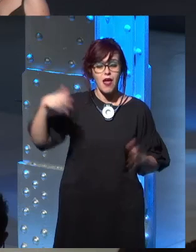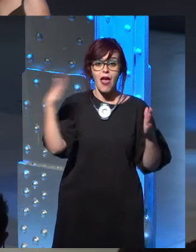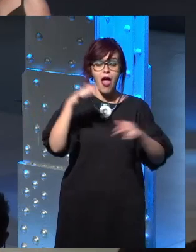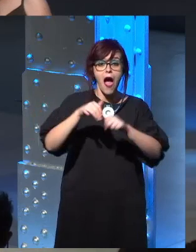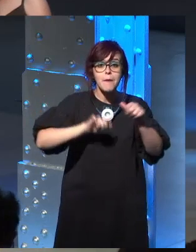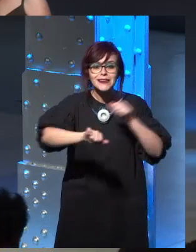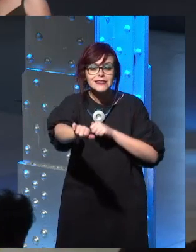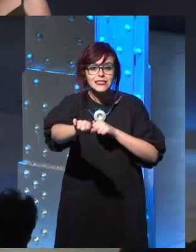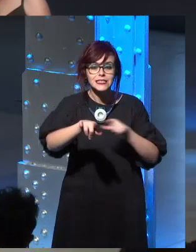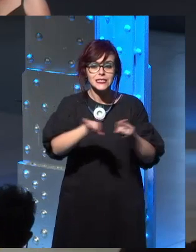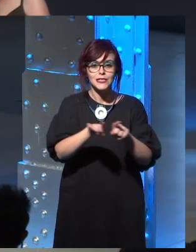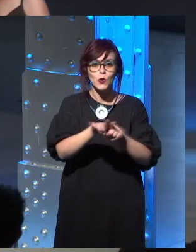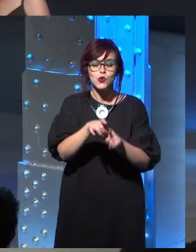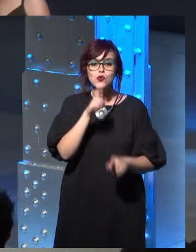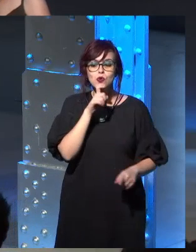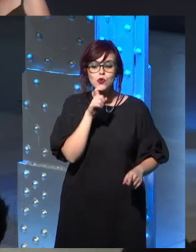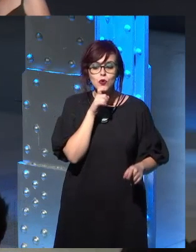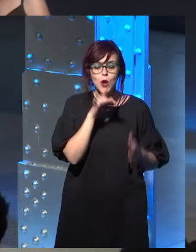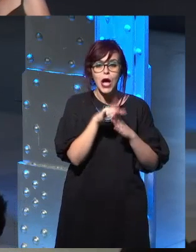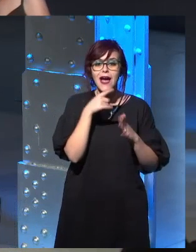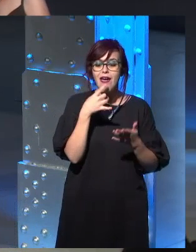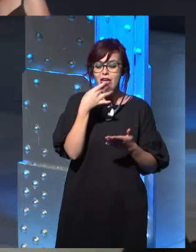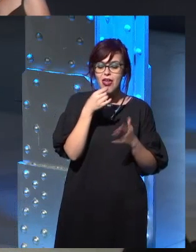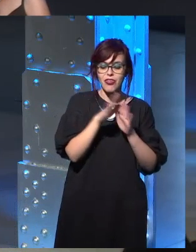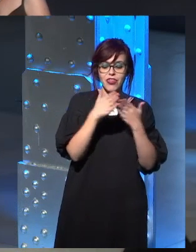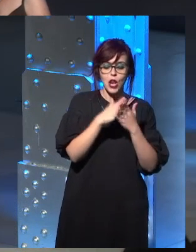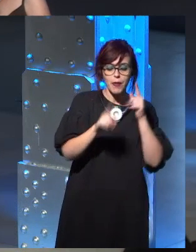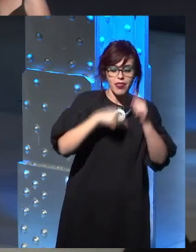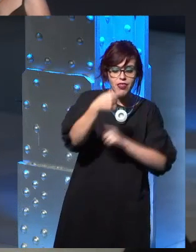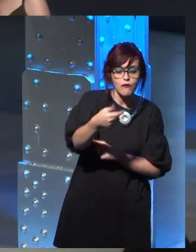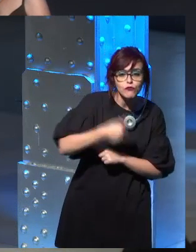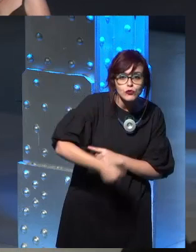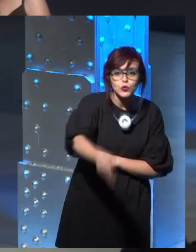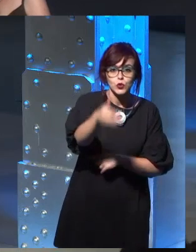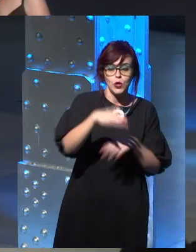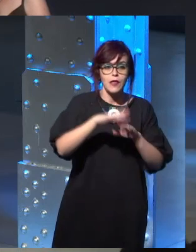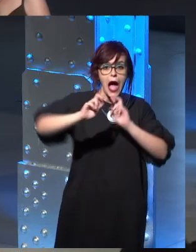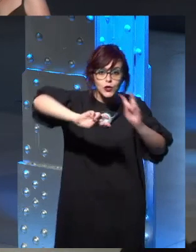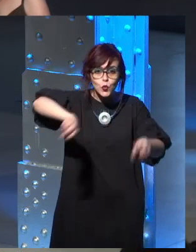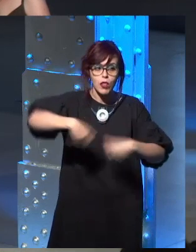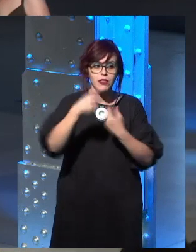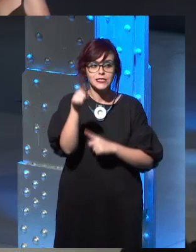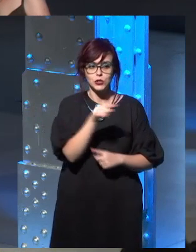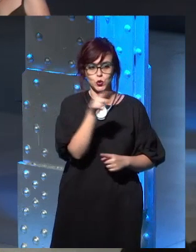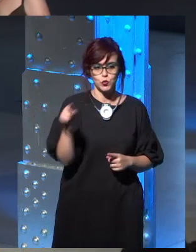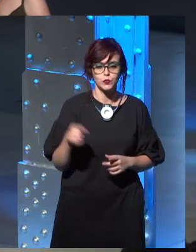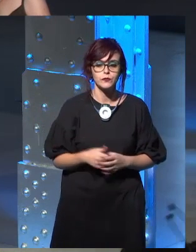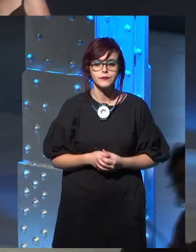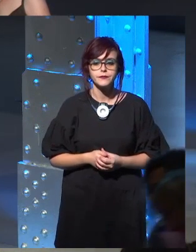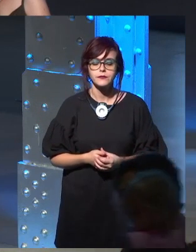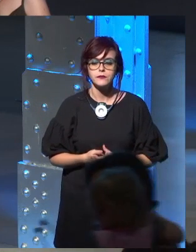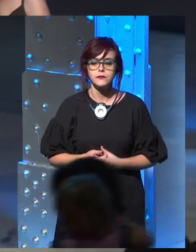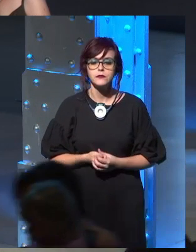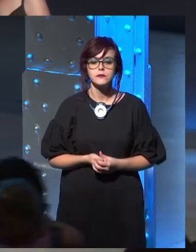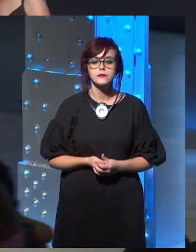the time of Tommen's, uh, role. What will happen then? Will we have another encyclopedia with the update